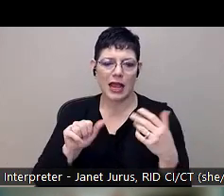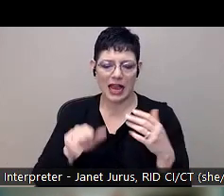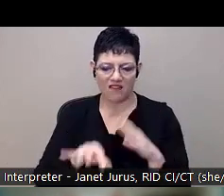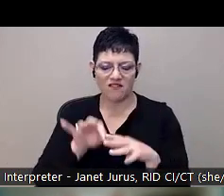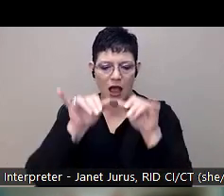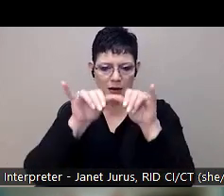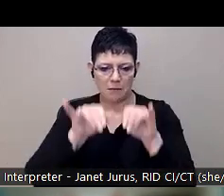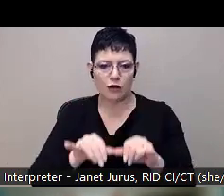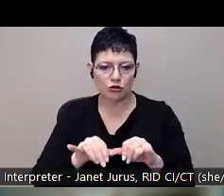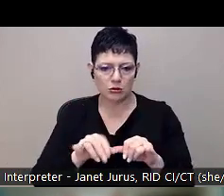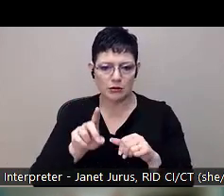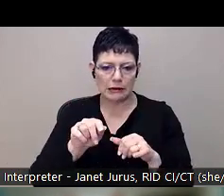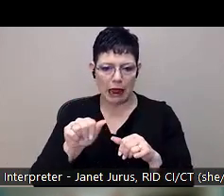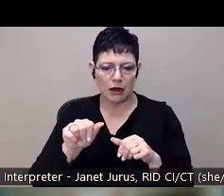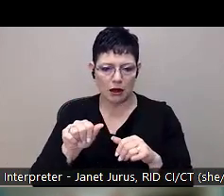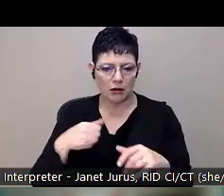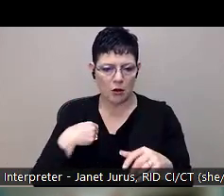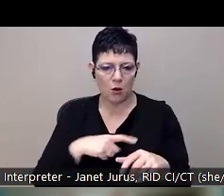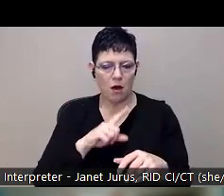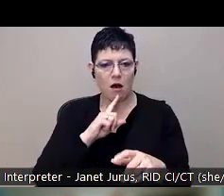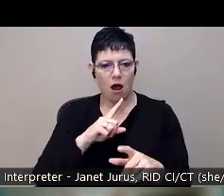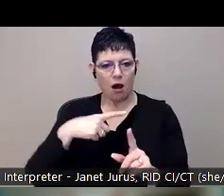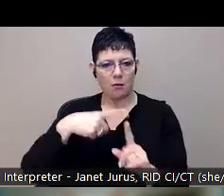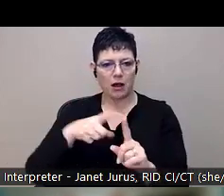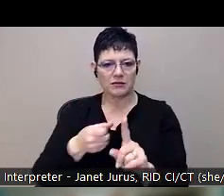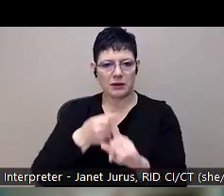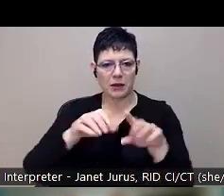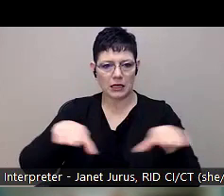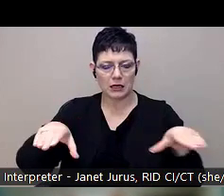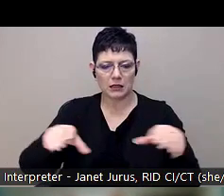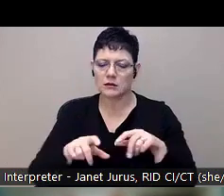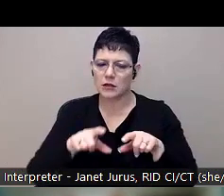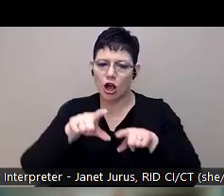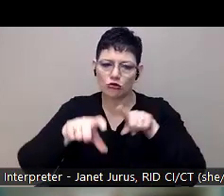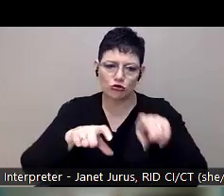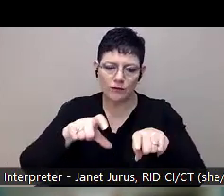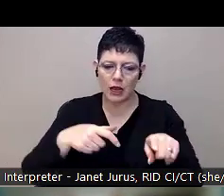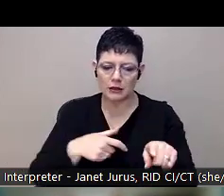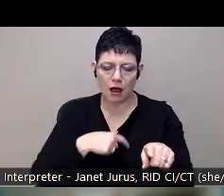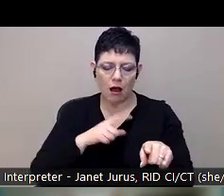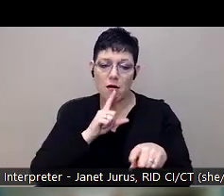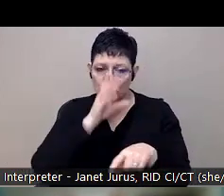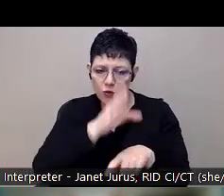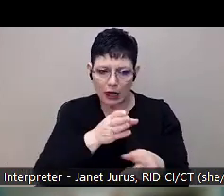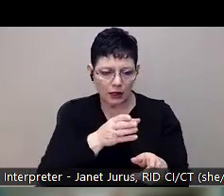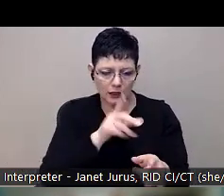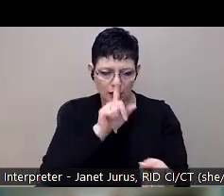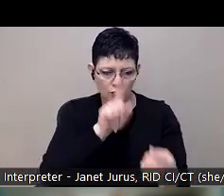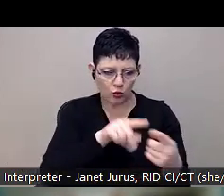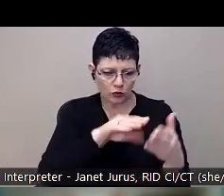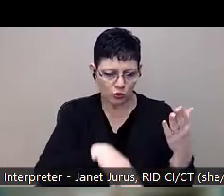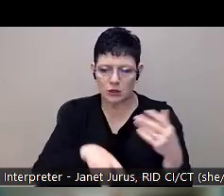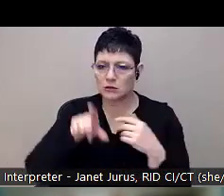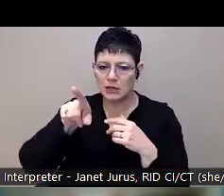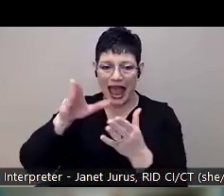that show that it's making a difference. Um, these surveys are, we ask the students, we also ask the teachers, um,